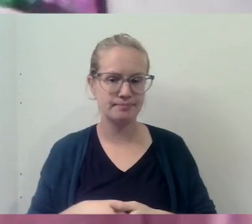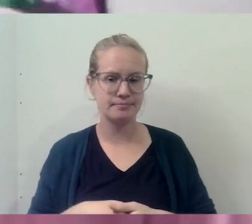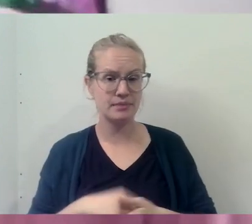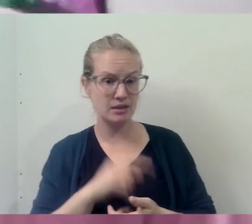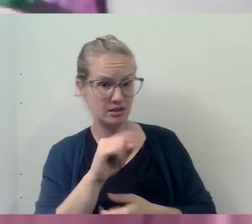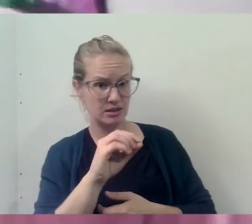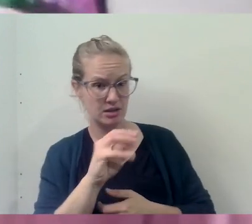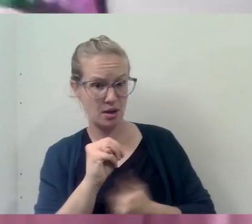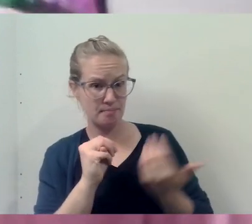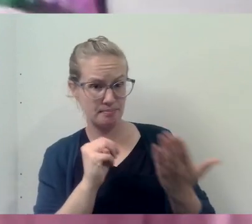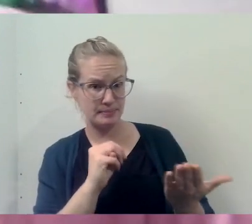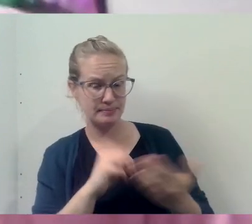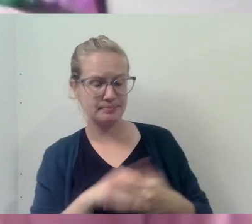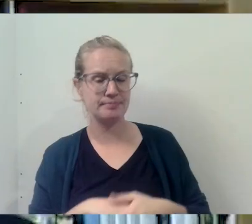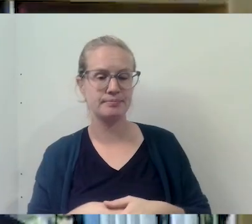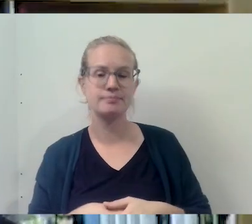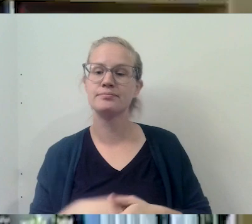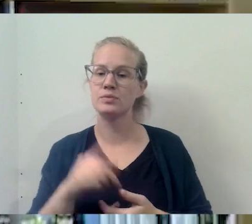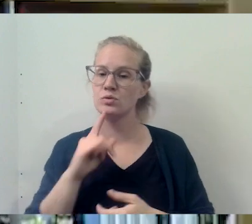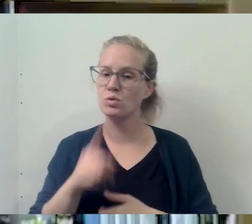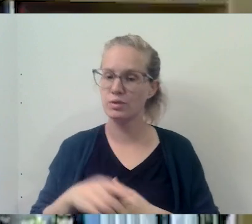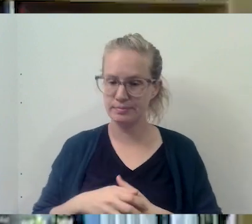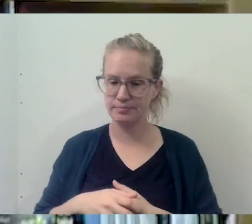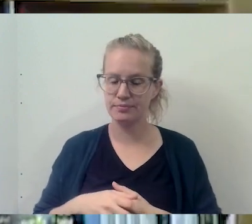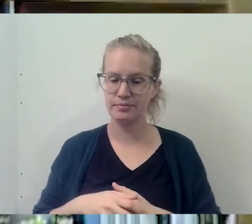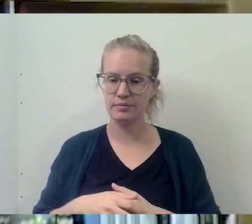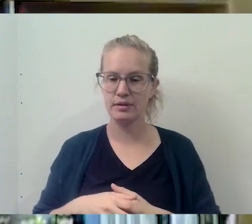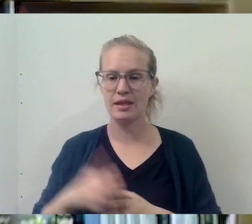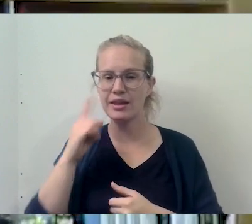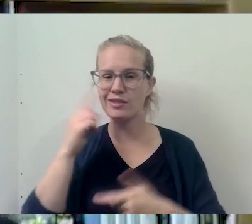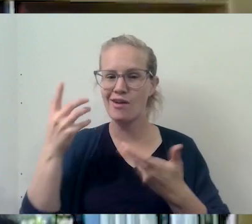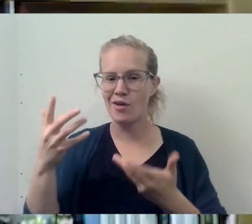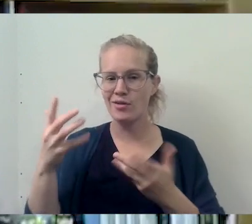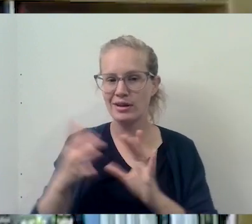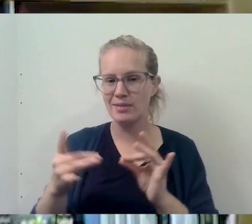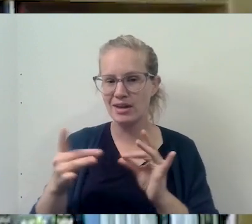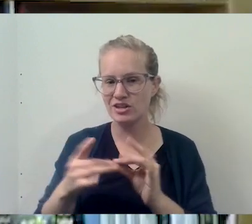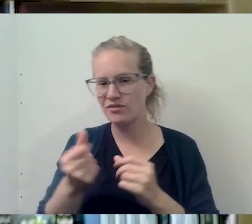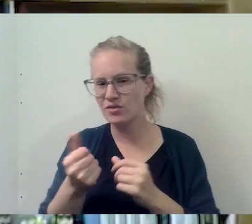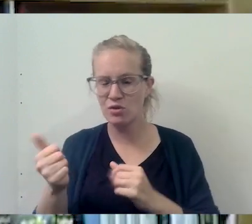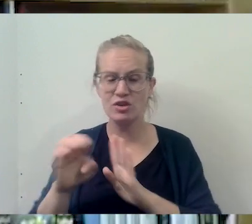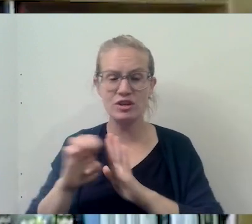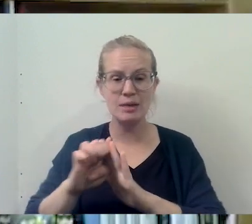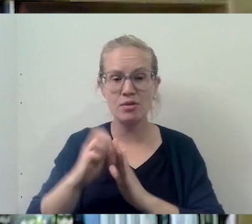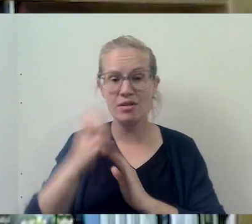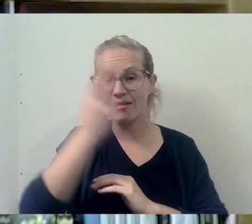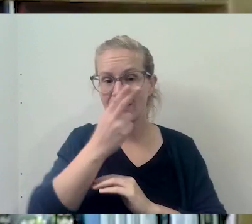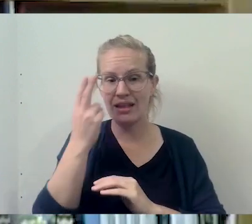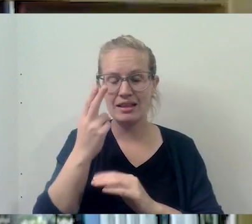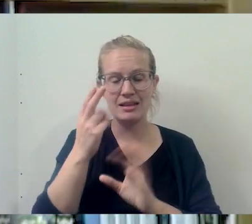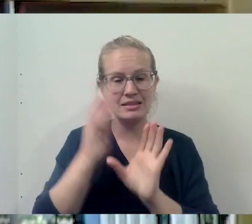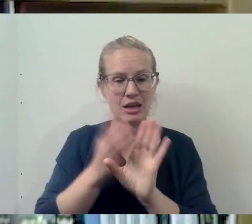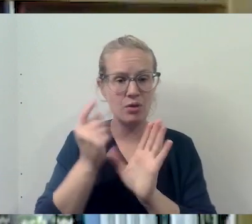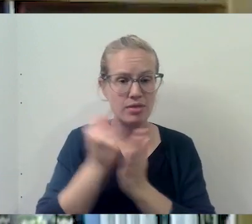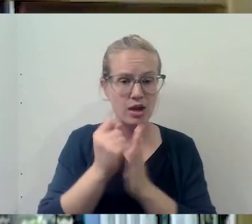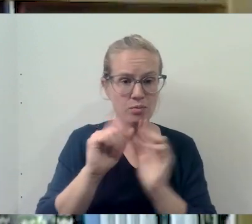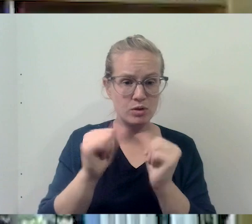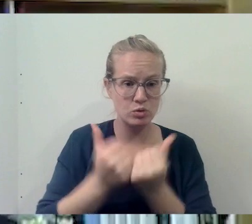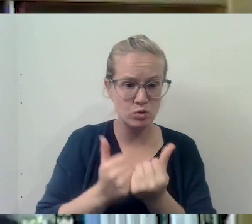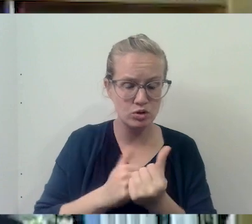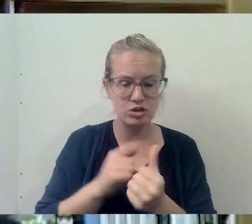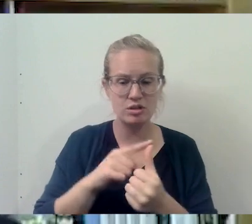Tom, would you like to start with that one? Sure. You are sure. Anthony, think you've already mentioned a couple, for example, like the Catholic Psychotherapy